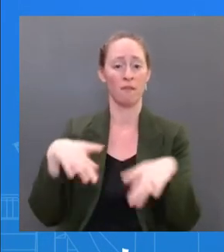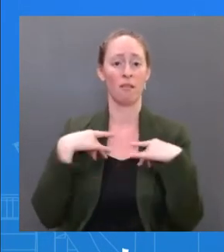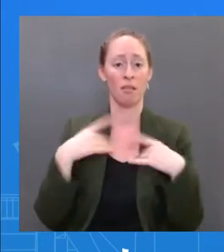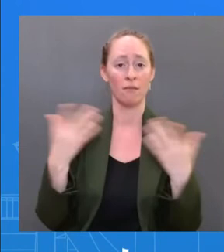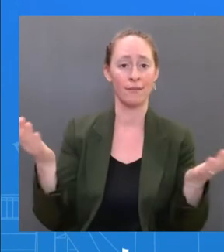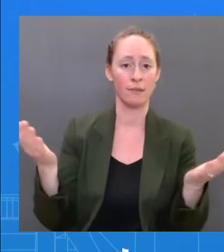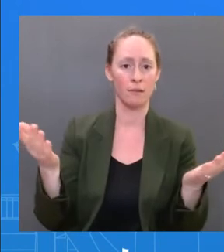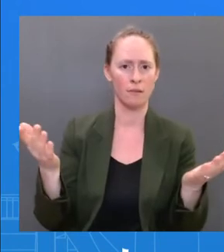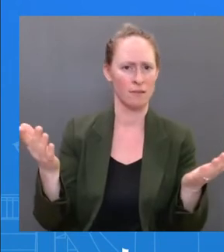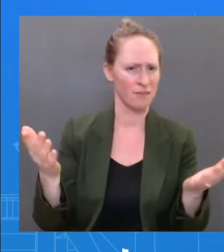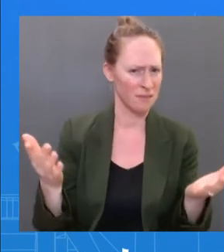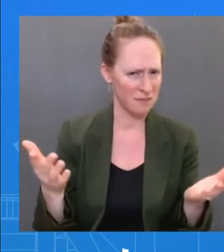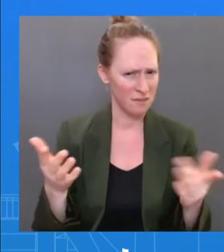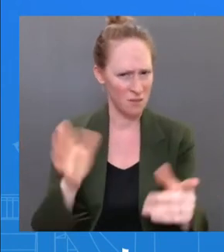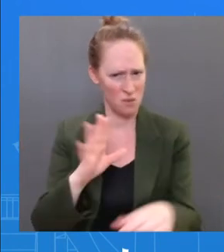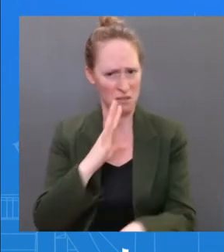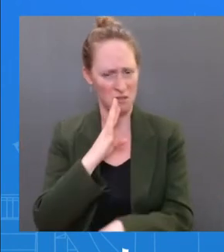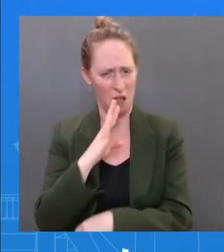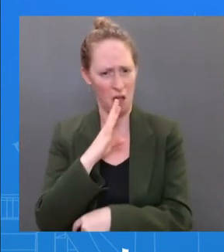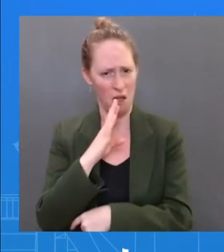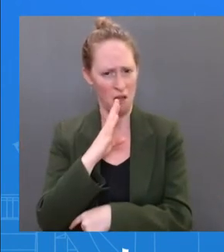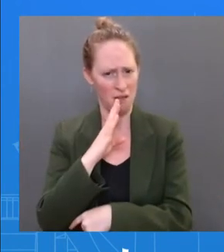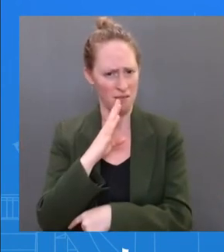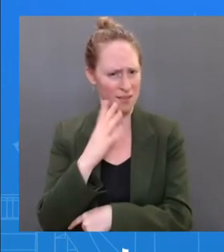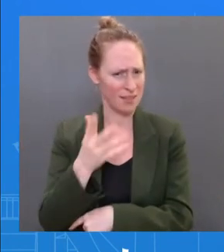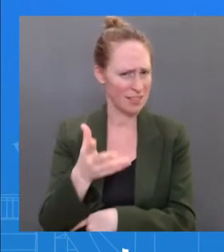70 plus percent of Americans have been infected.